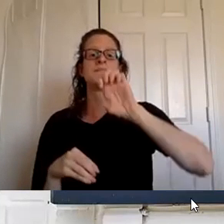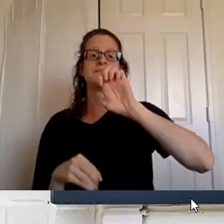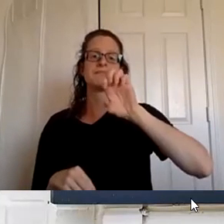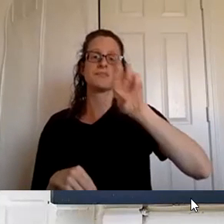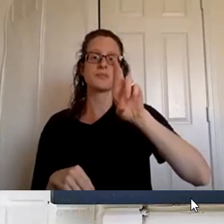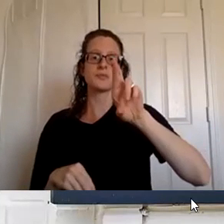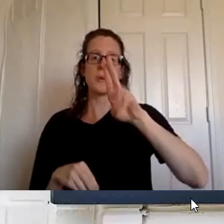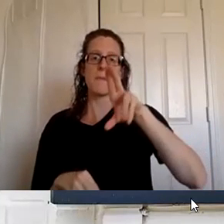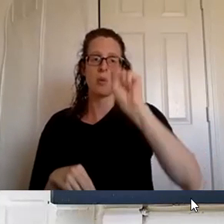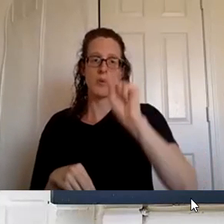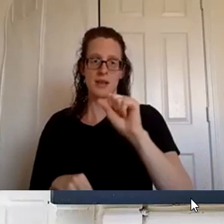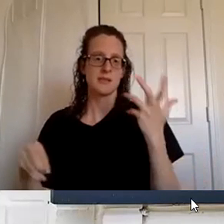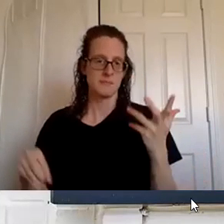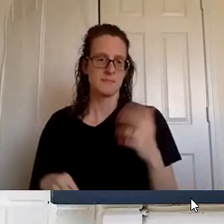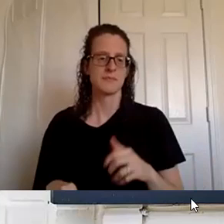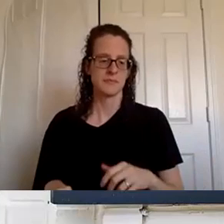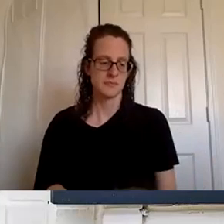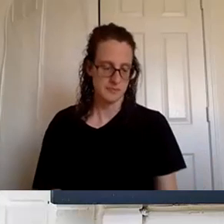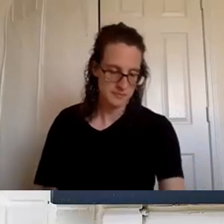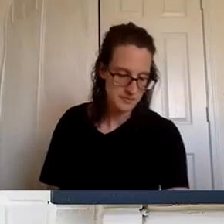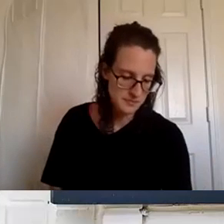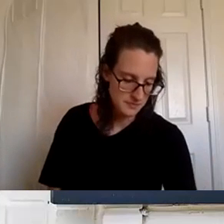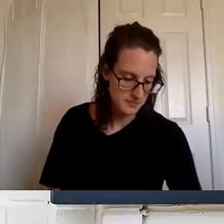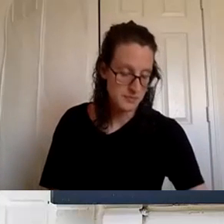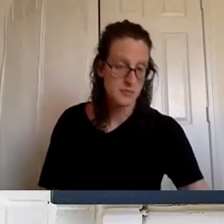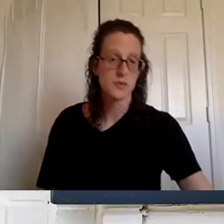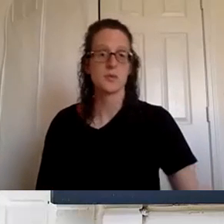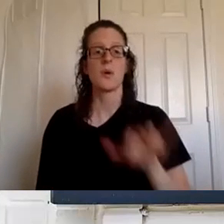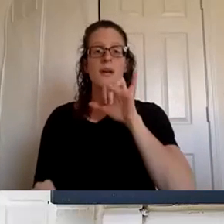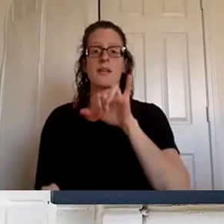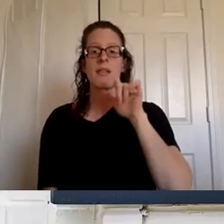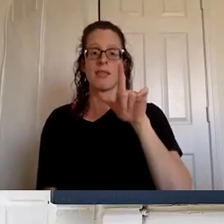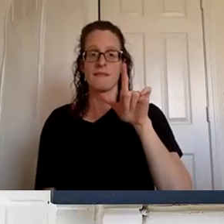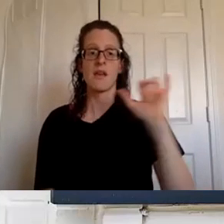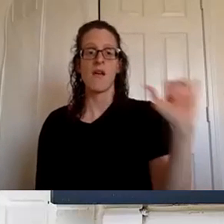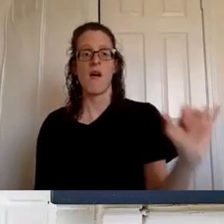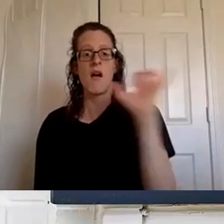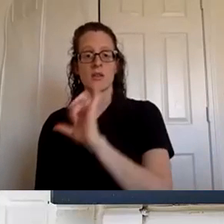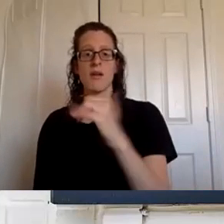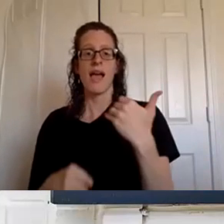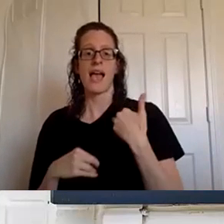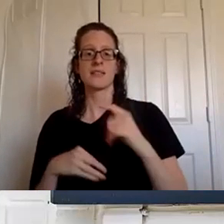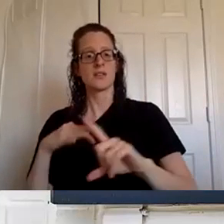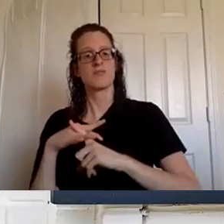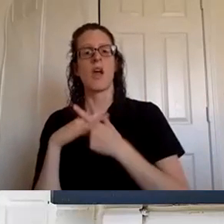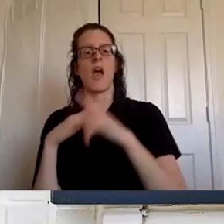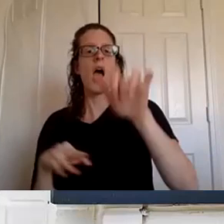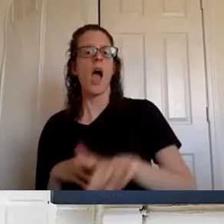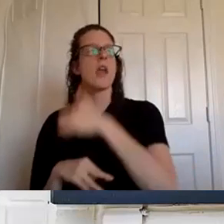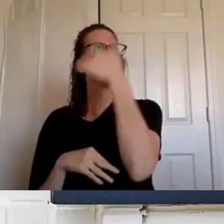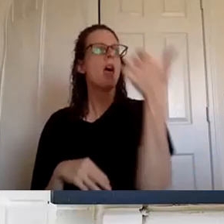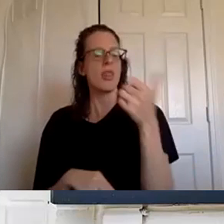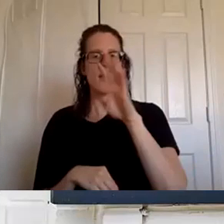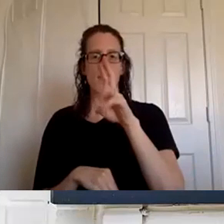okay so um young living also has created a bonus so that